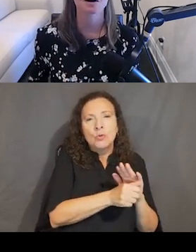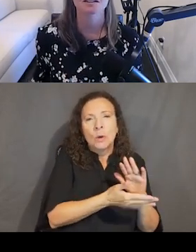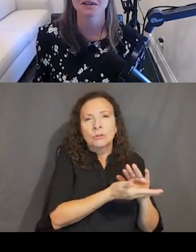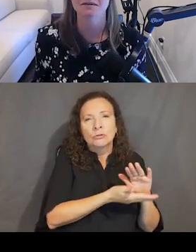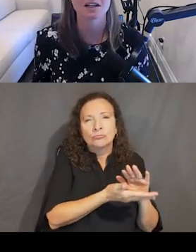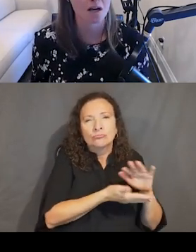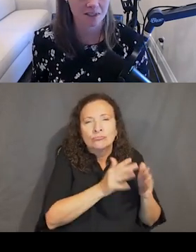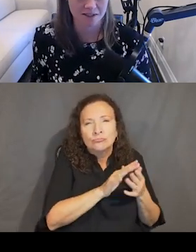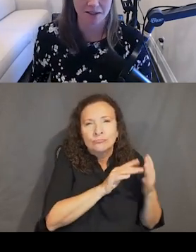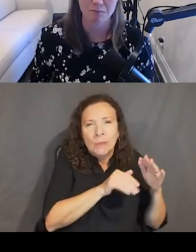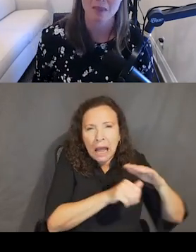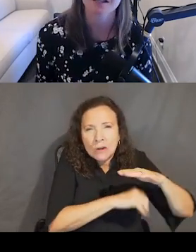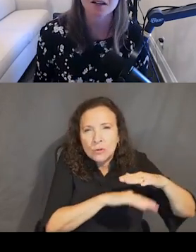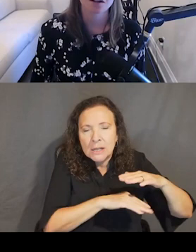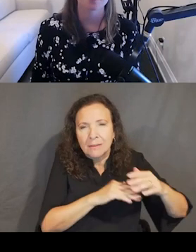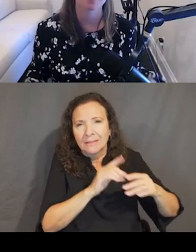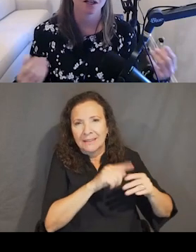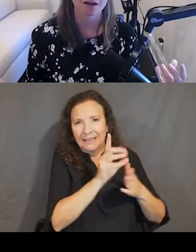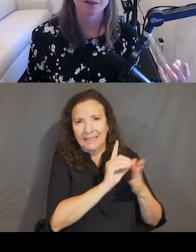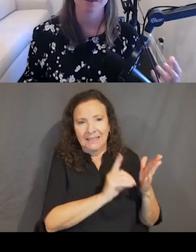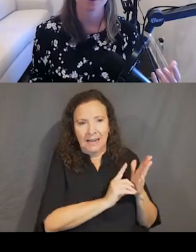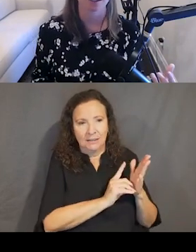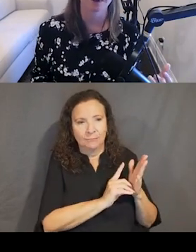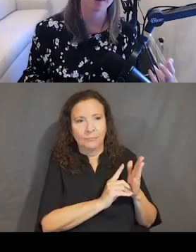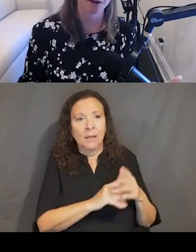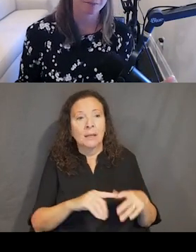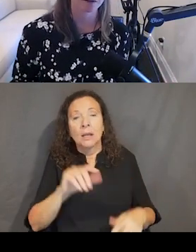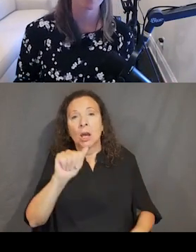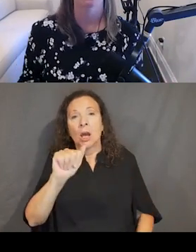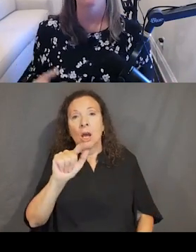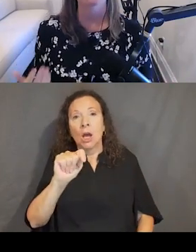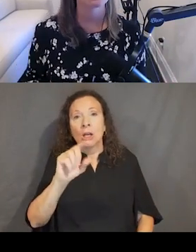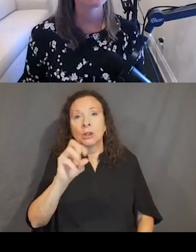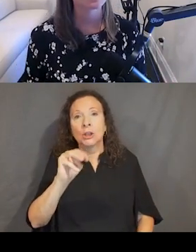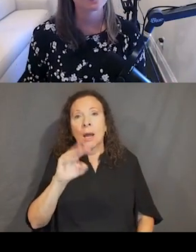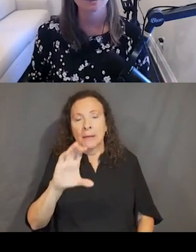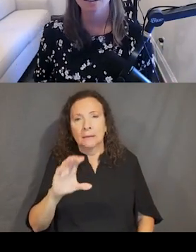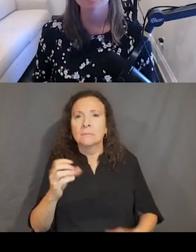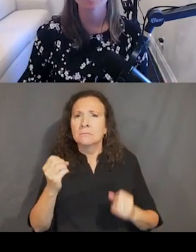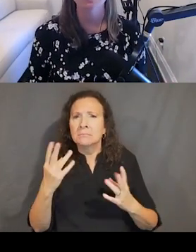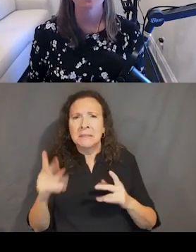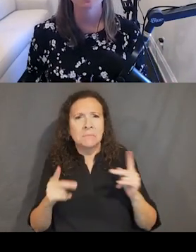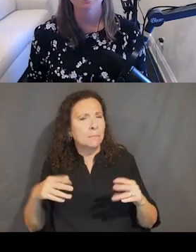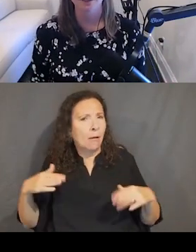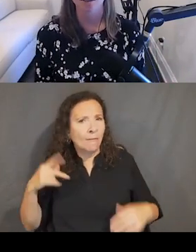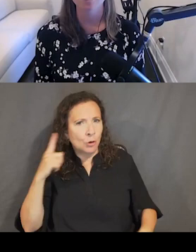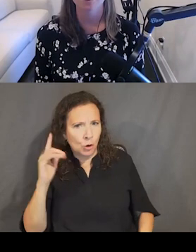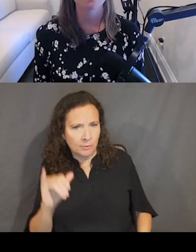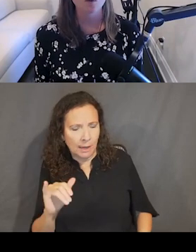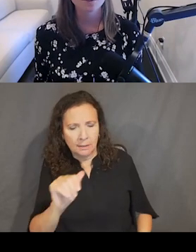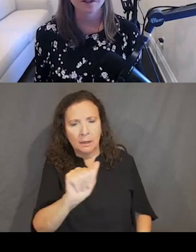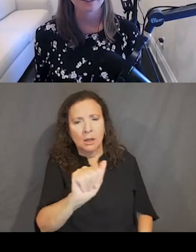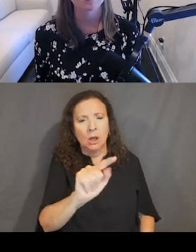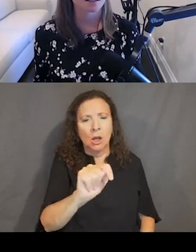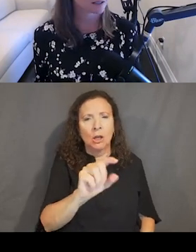talk about the concept of atomic design. It's another concept that a lot of people in the design space have heard about. And specifically, atomic design is a methodology